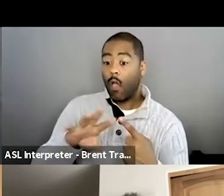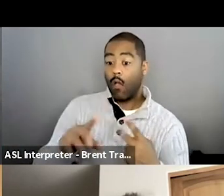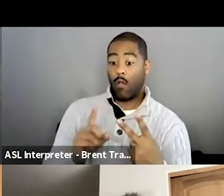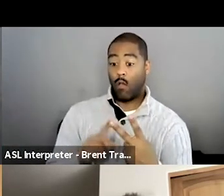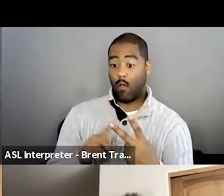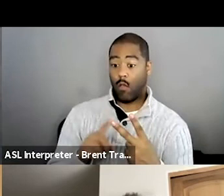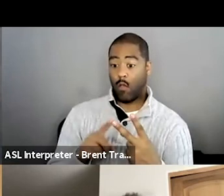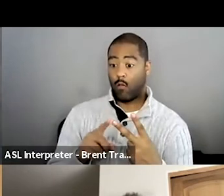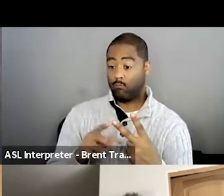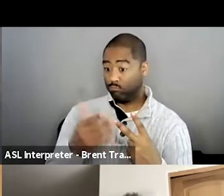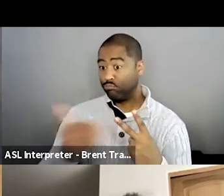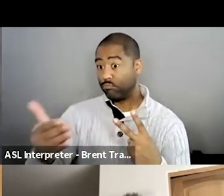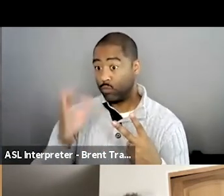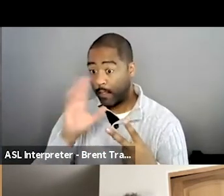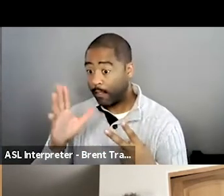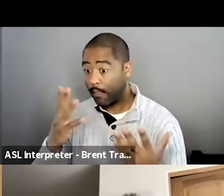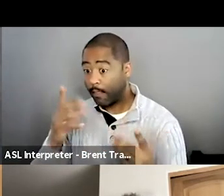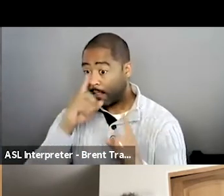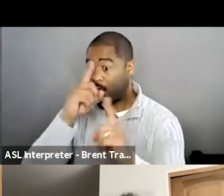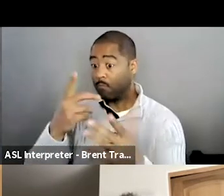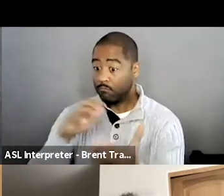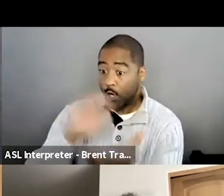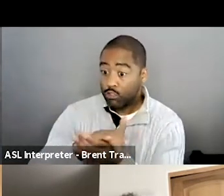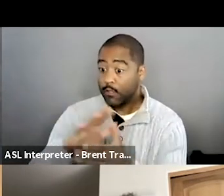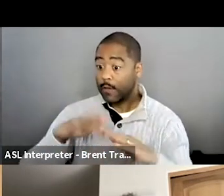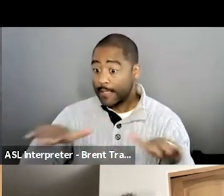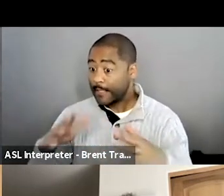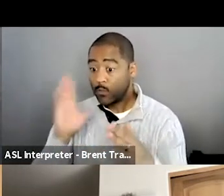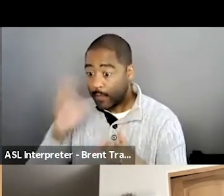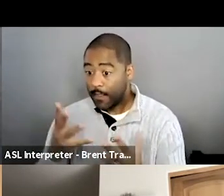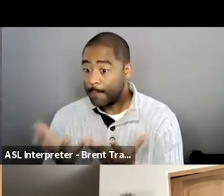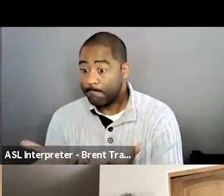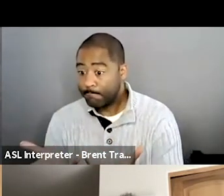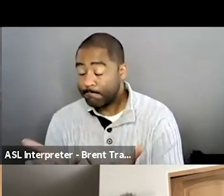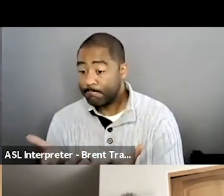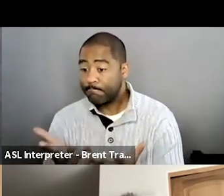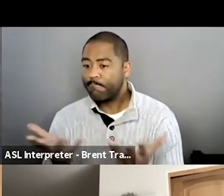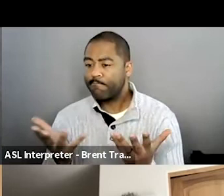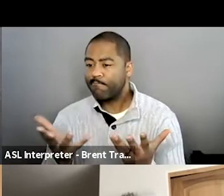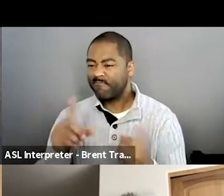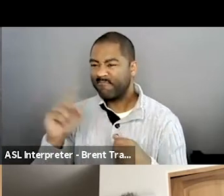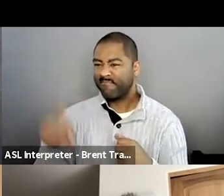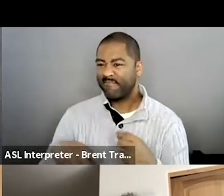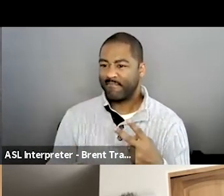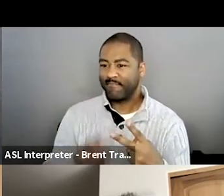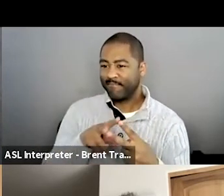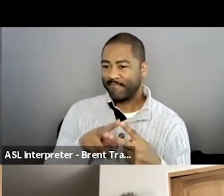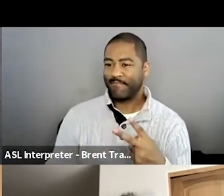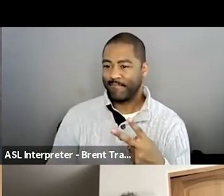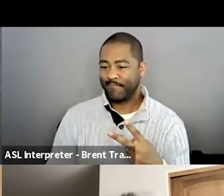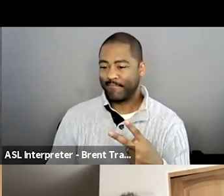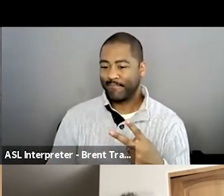Um, we'll start with the first one about the disabilities for, um, parents, essentially, I believe anybody